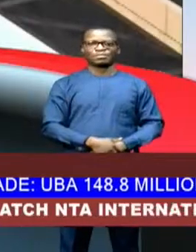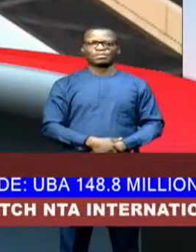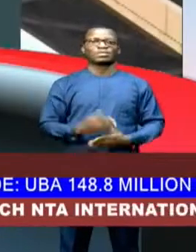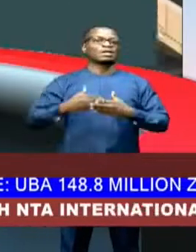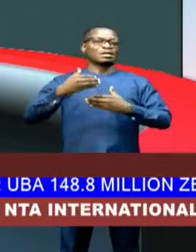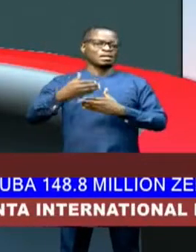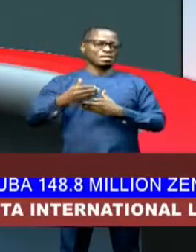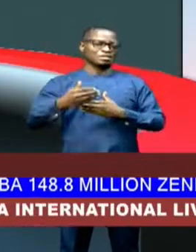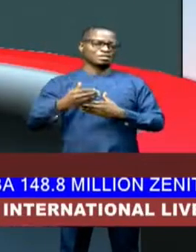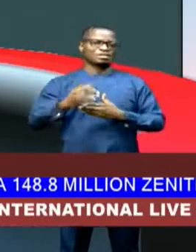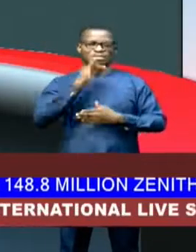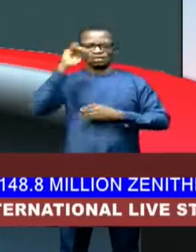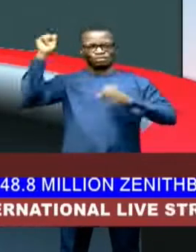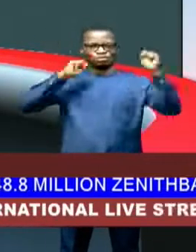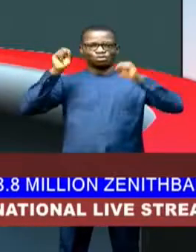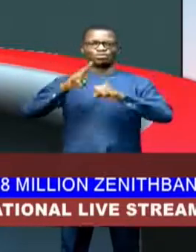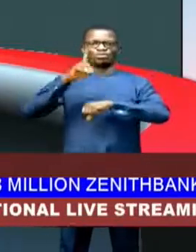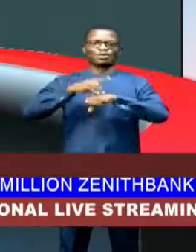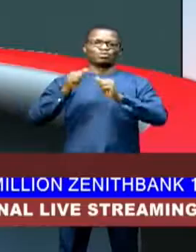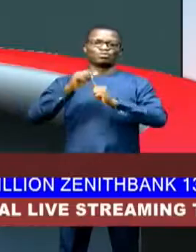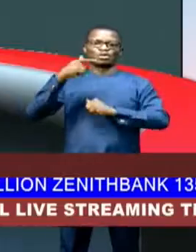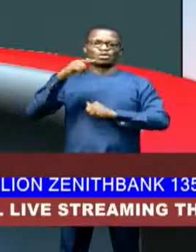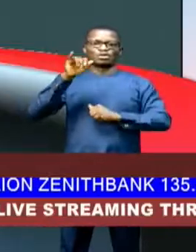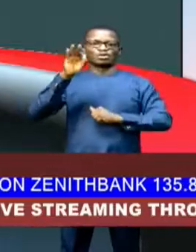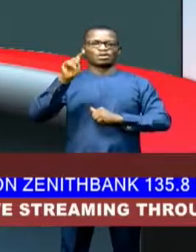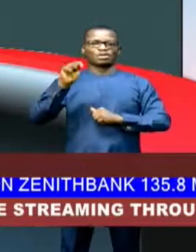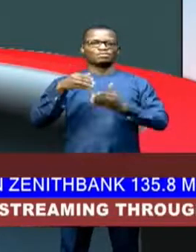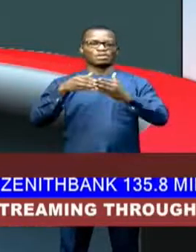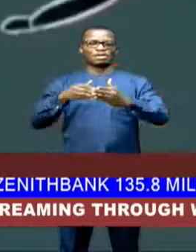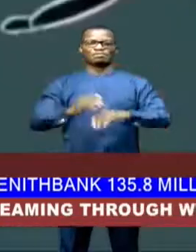on our line-up is Sports Update with Gift George as our guide.